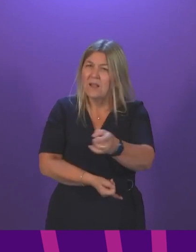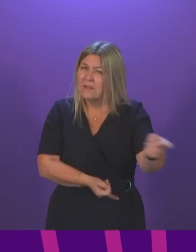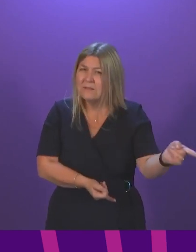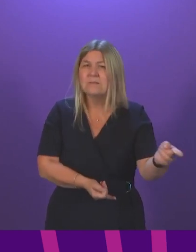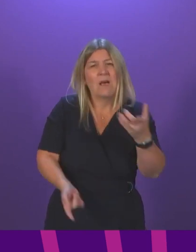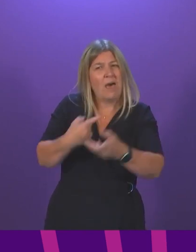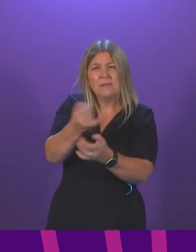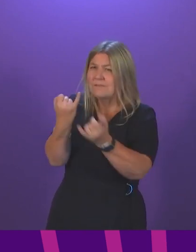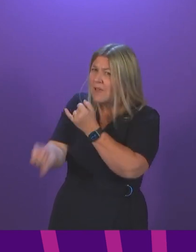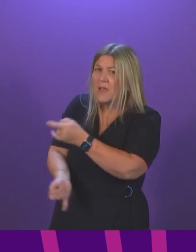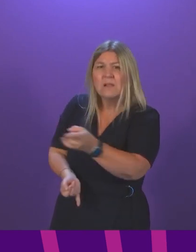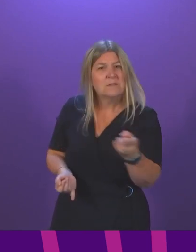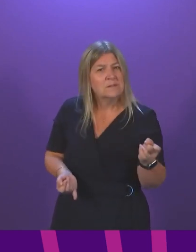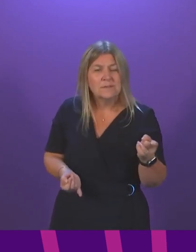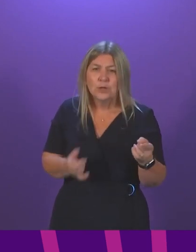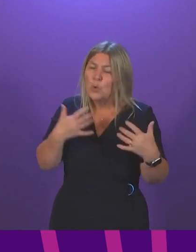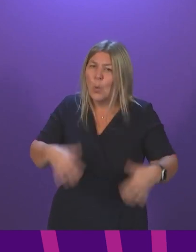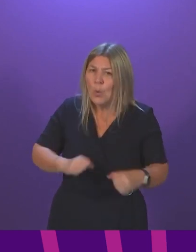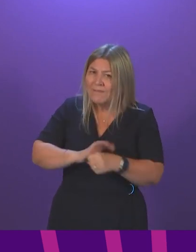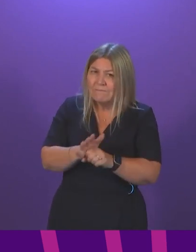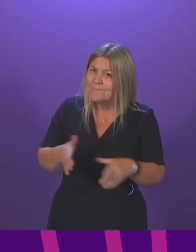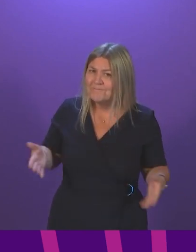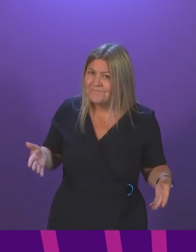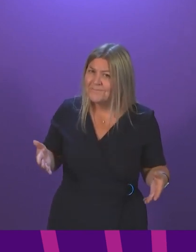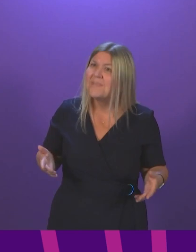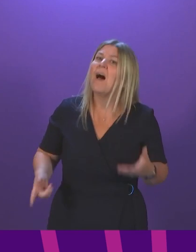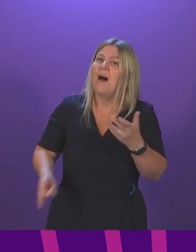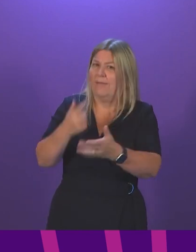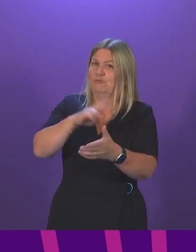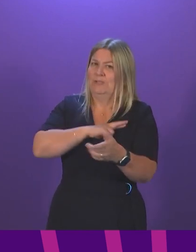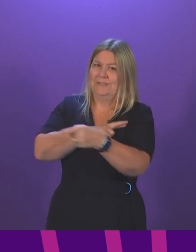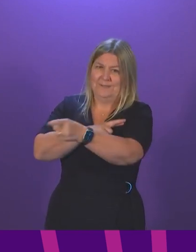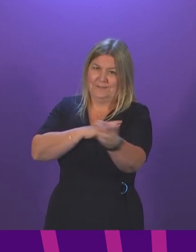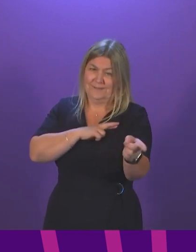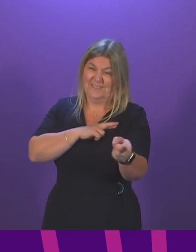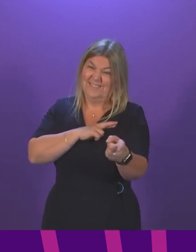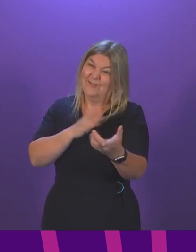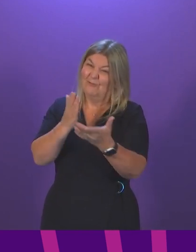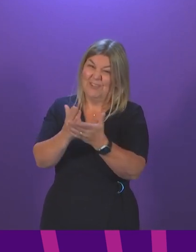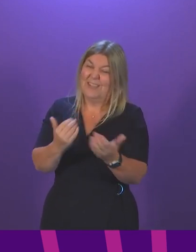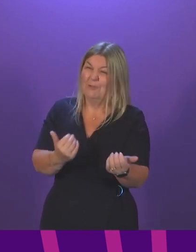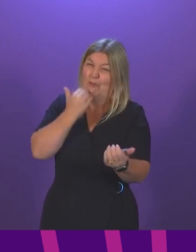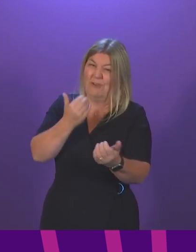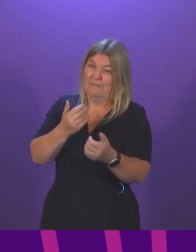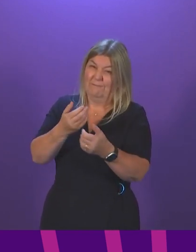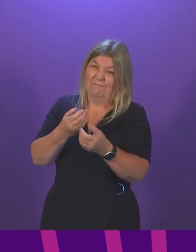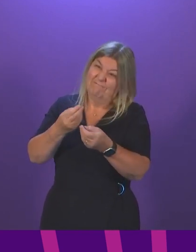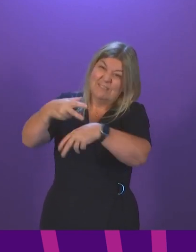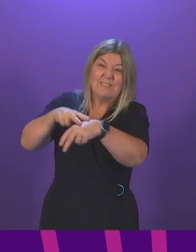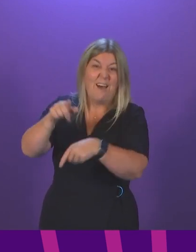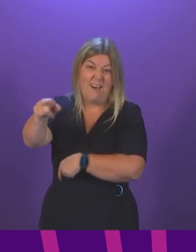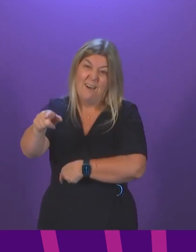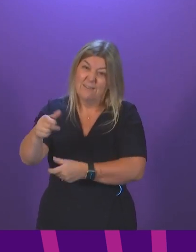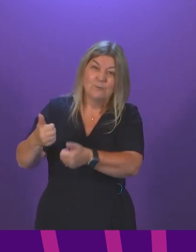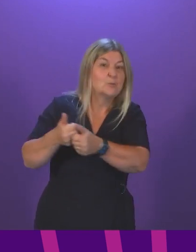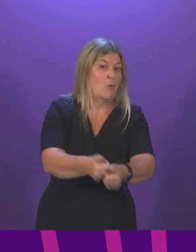This isn't just the pandemic. They simply don't have the resource to prioritise these cases. Calling in the army is evidence of a